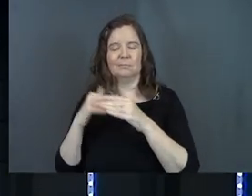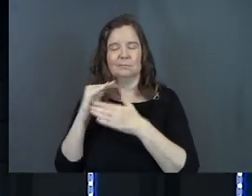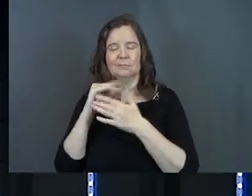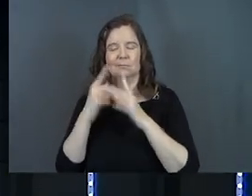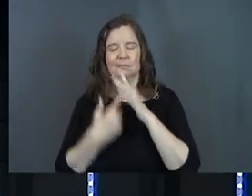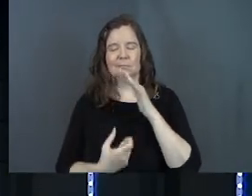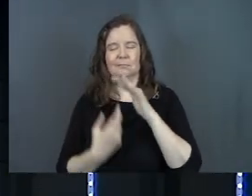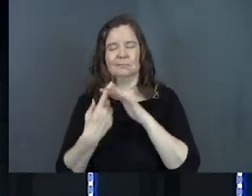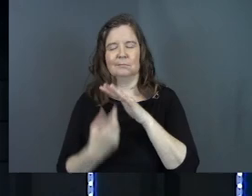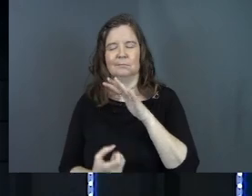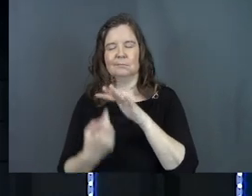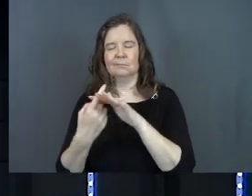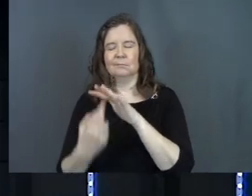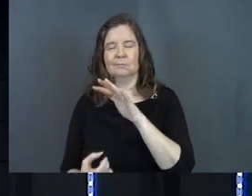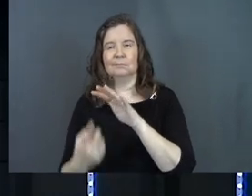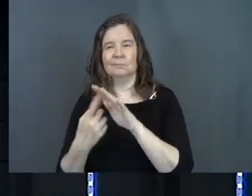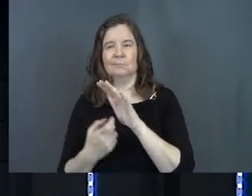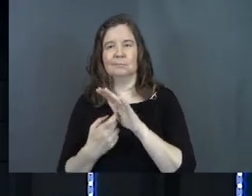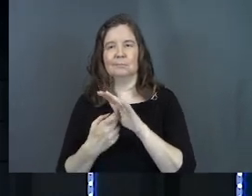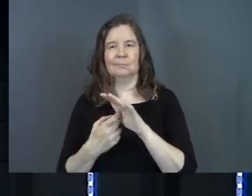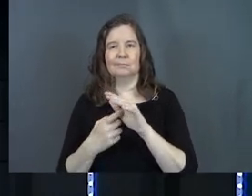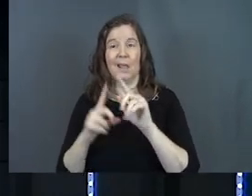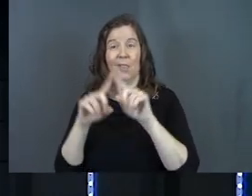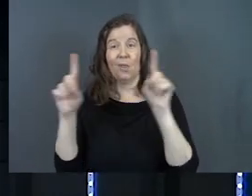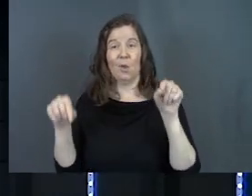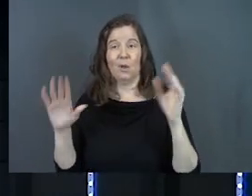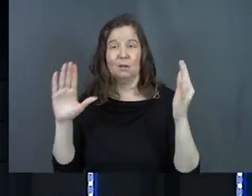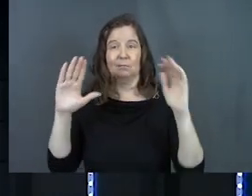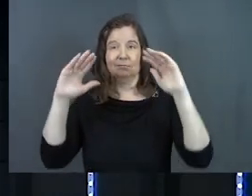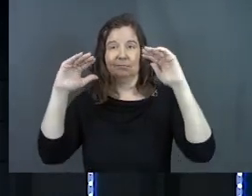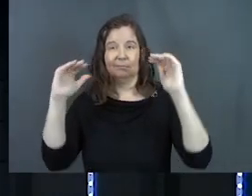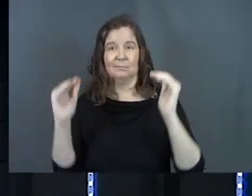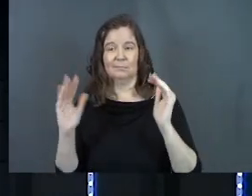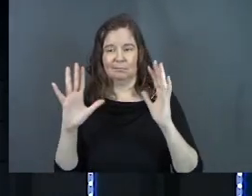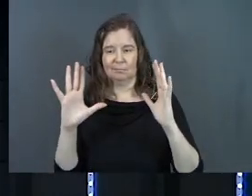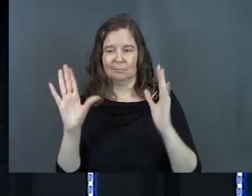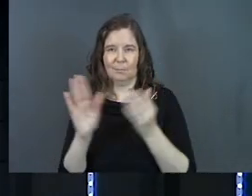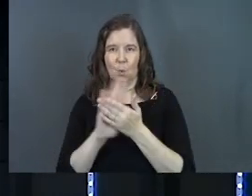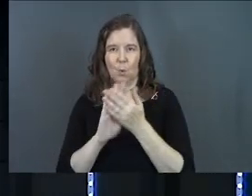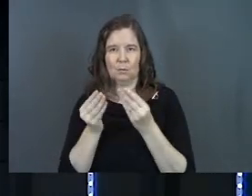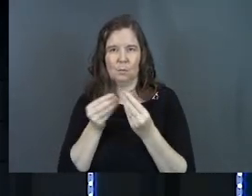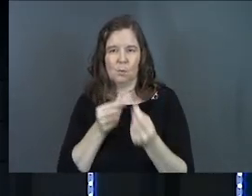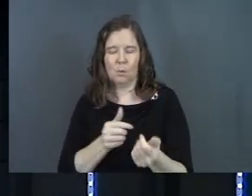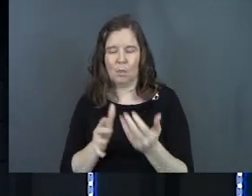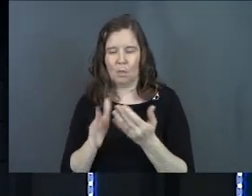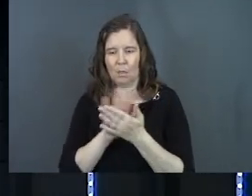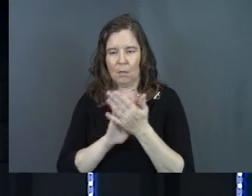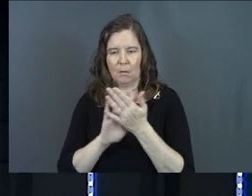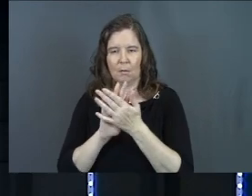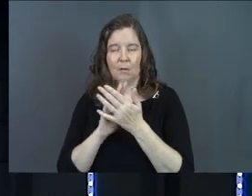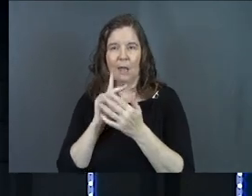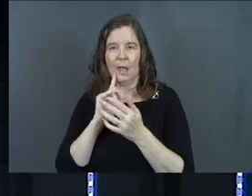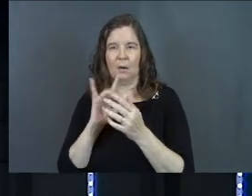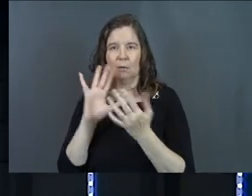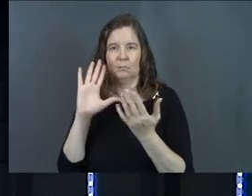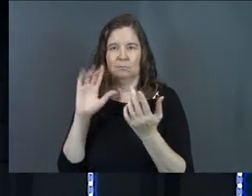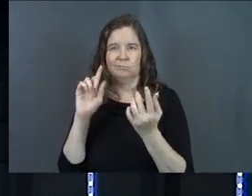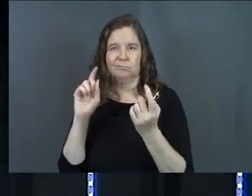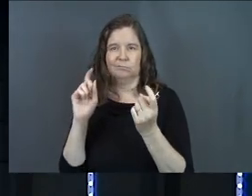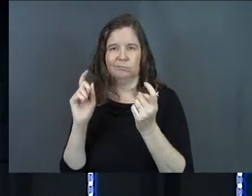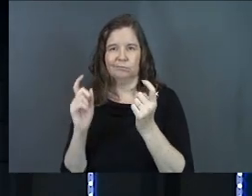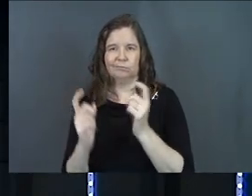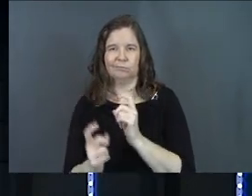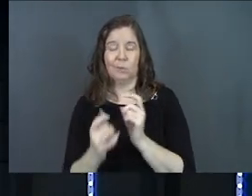And we start rounding off the corners and we get a wrong view of him.